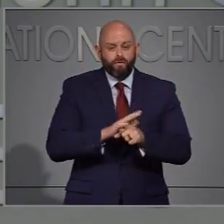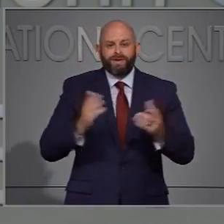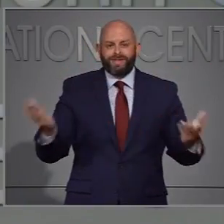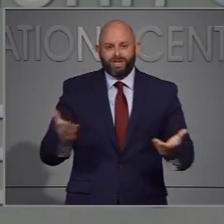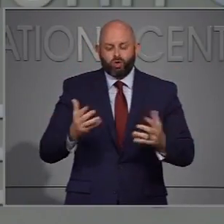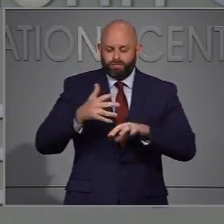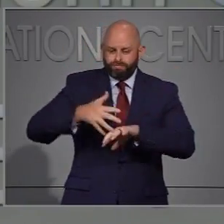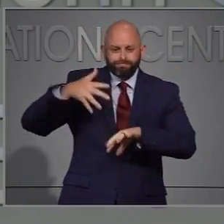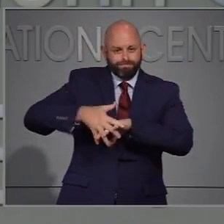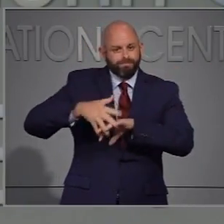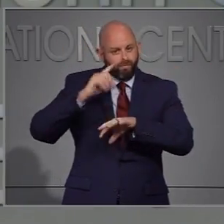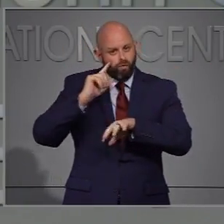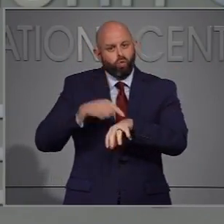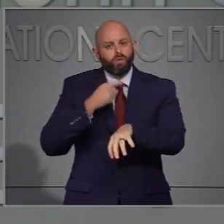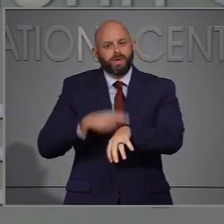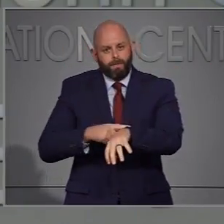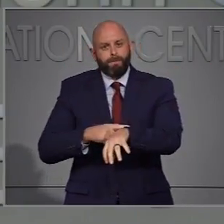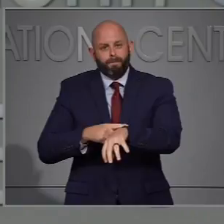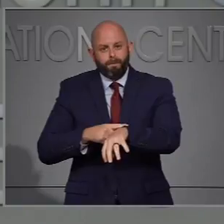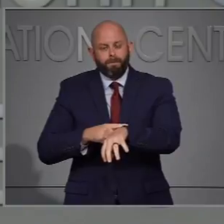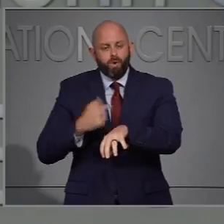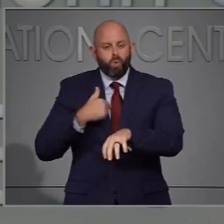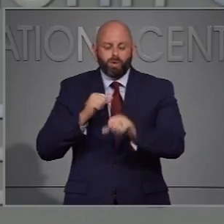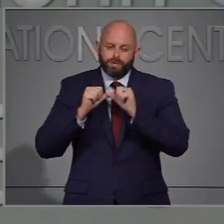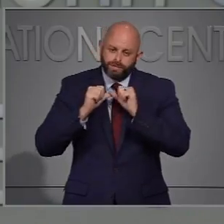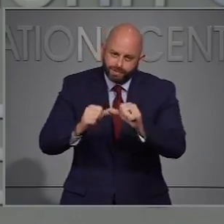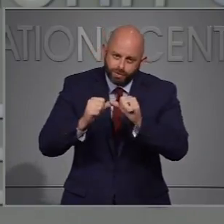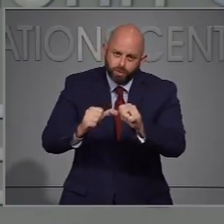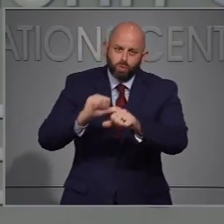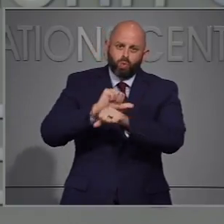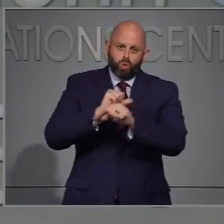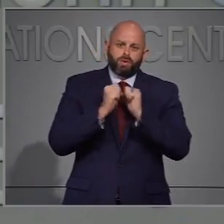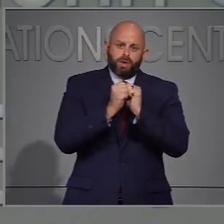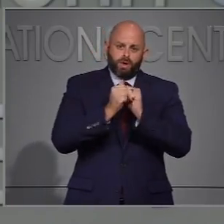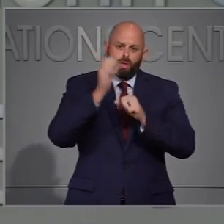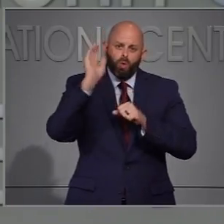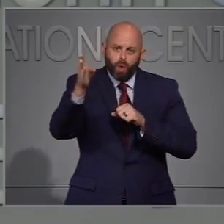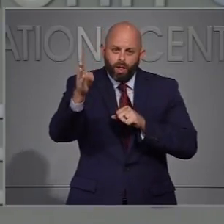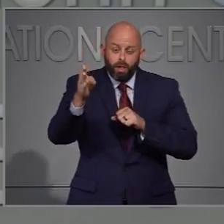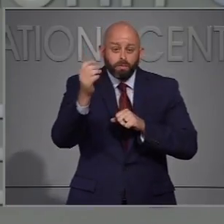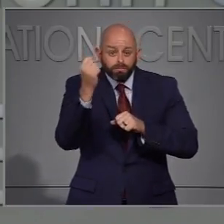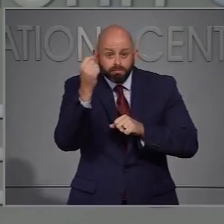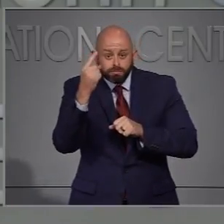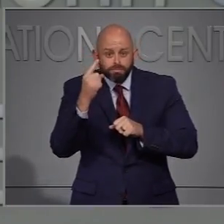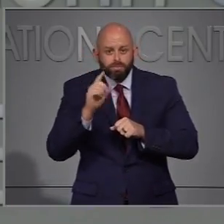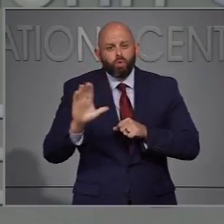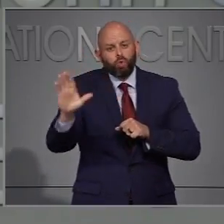We'll continue toward the school year working together with everyone's safety in mind.